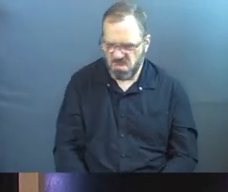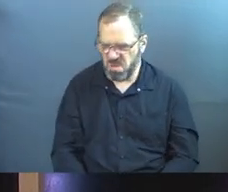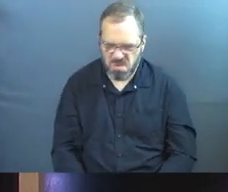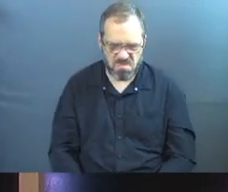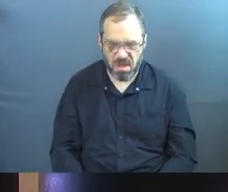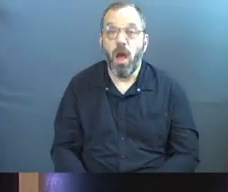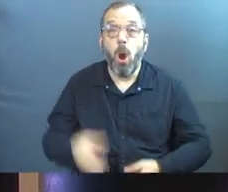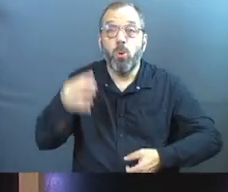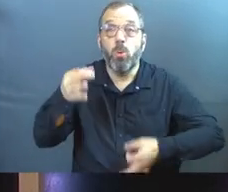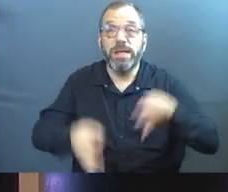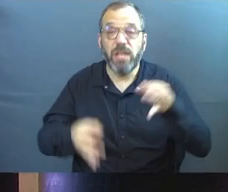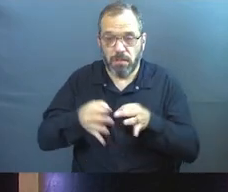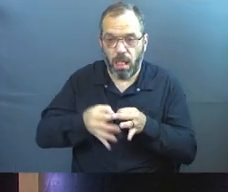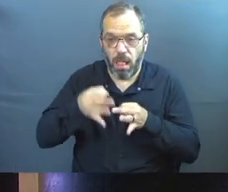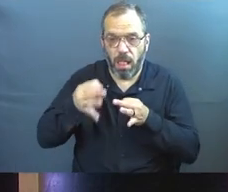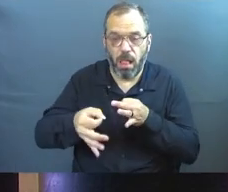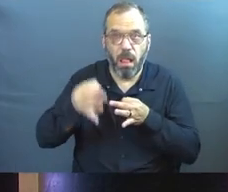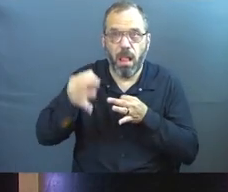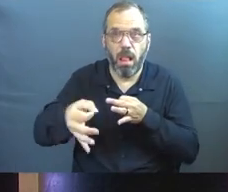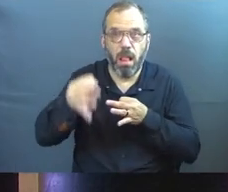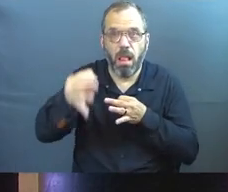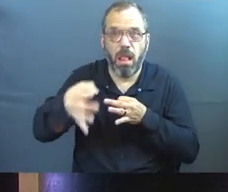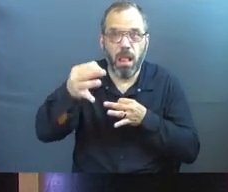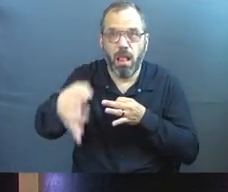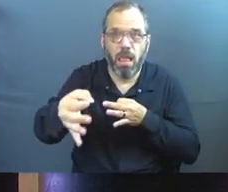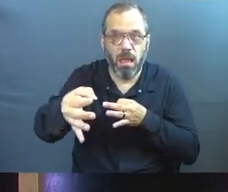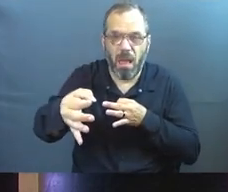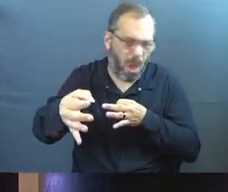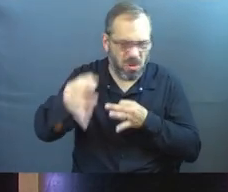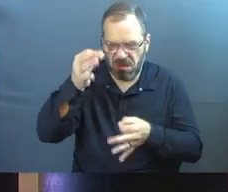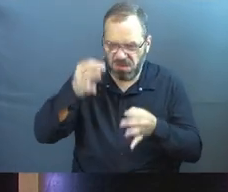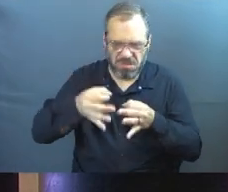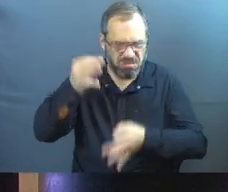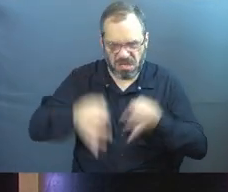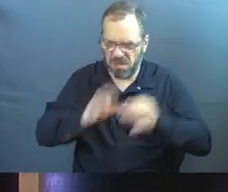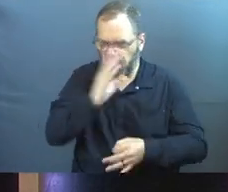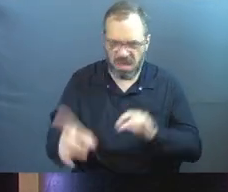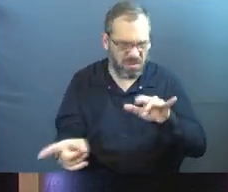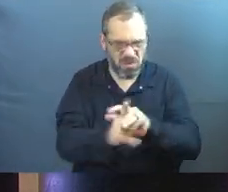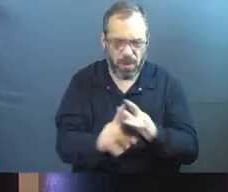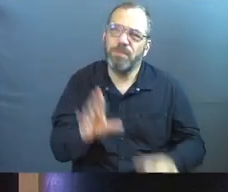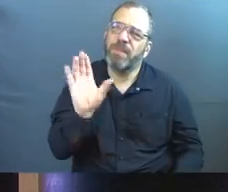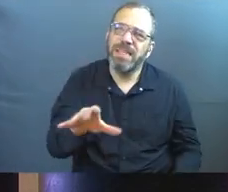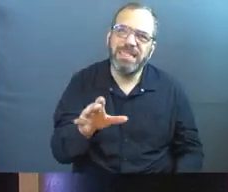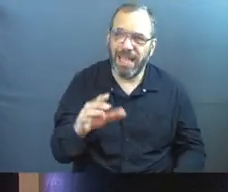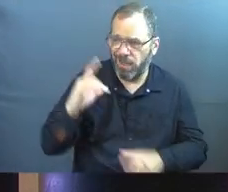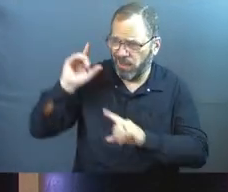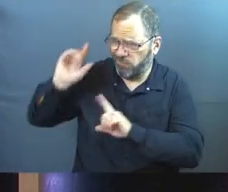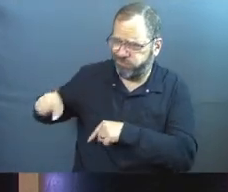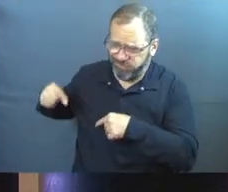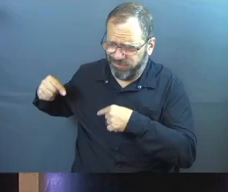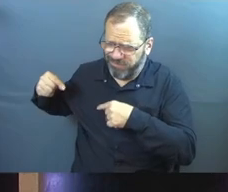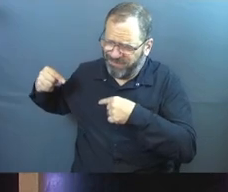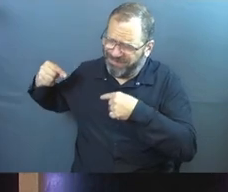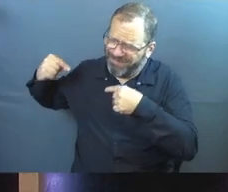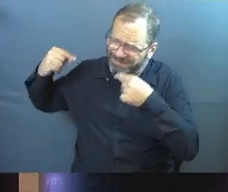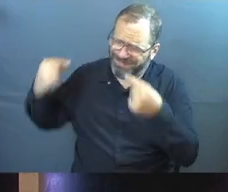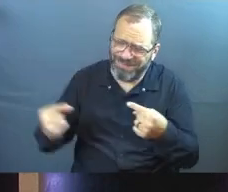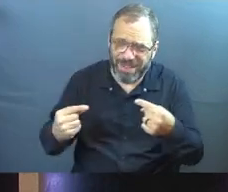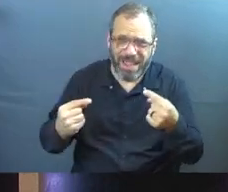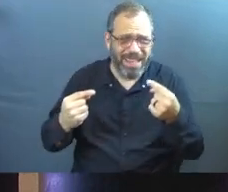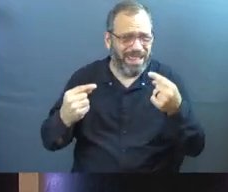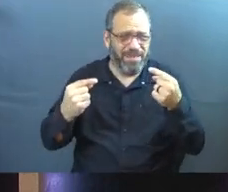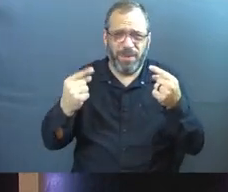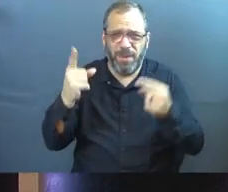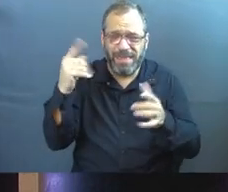When judgment is delayed, judgment will never come. See for generations and generations, millennia,